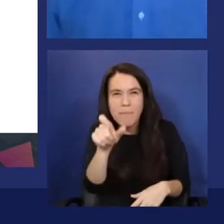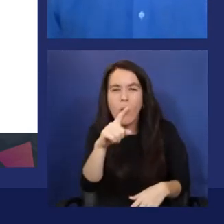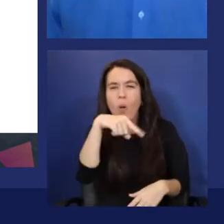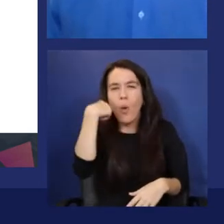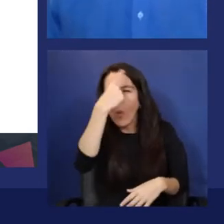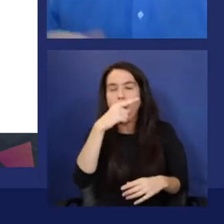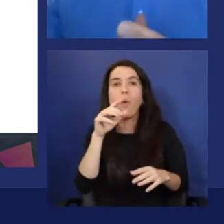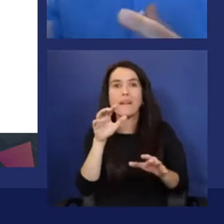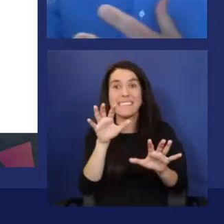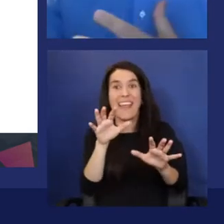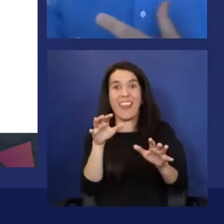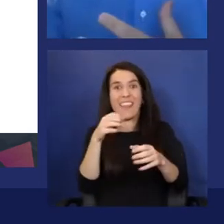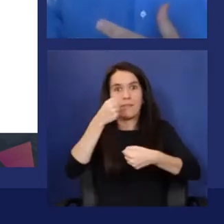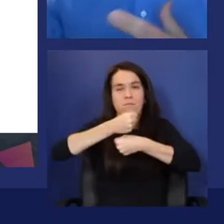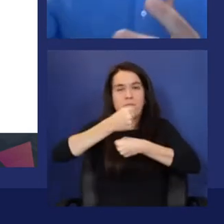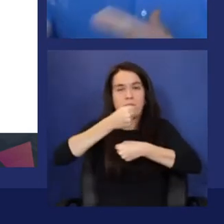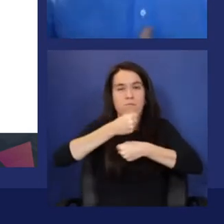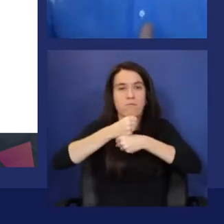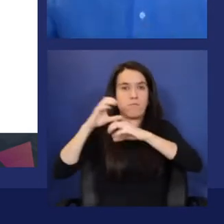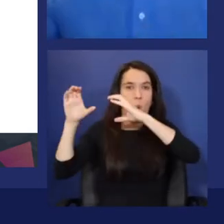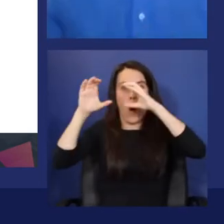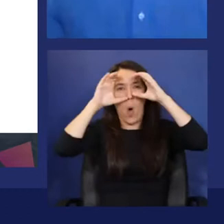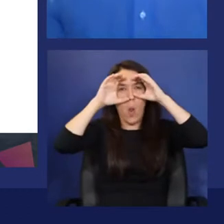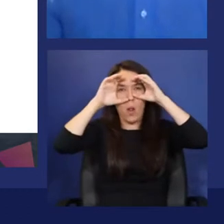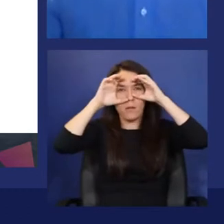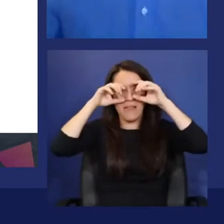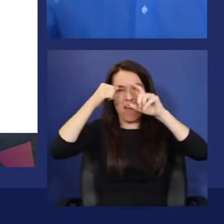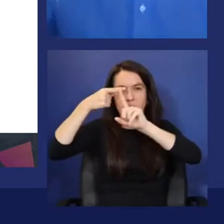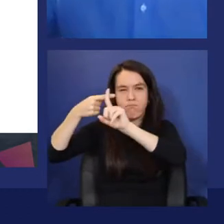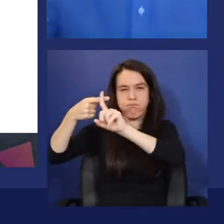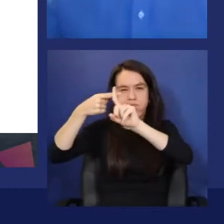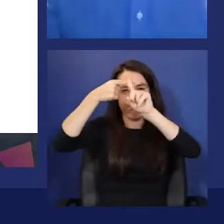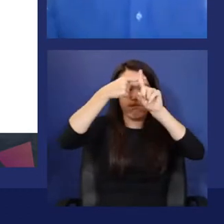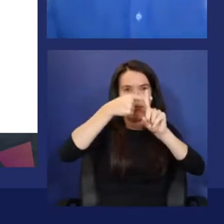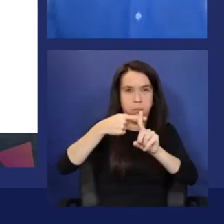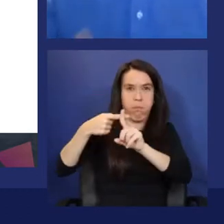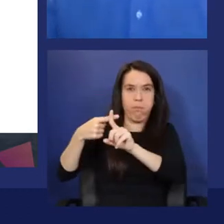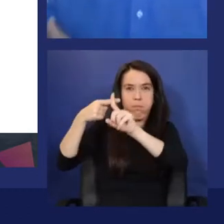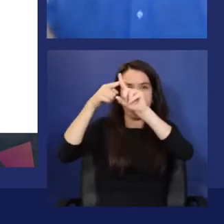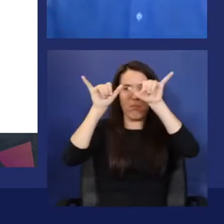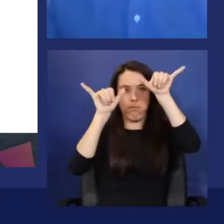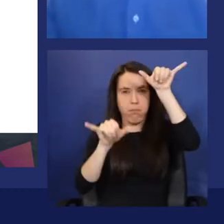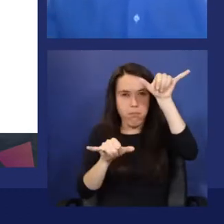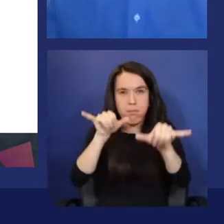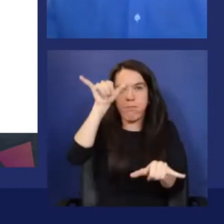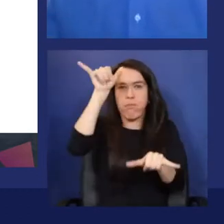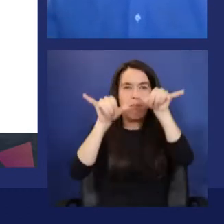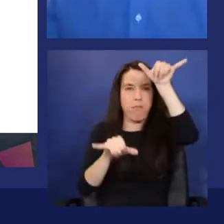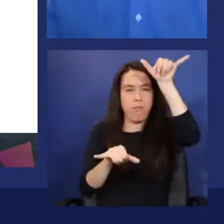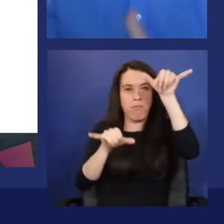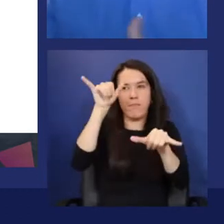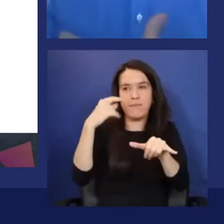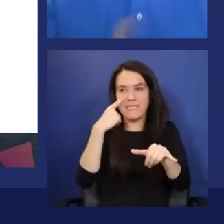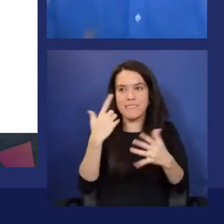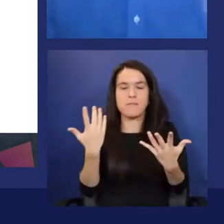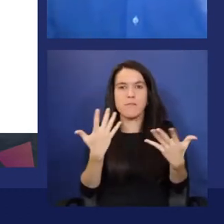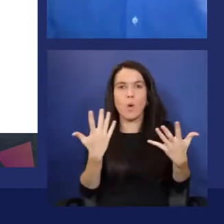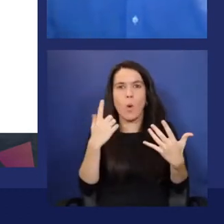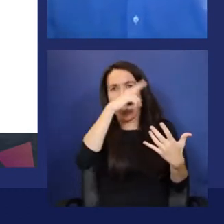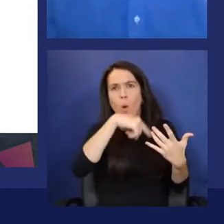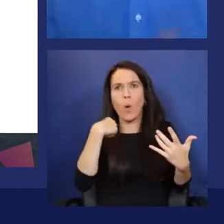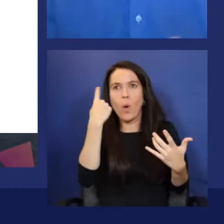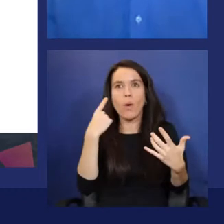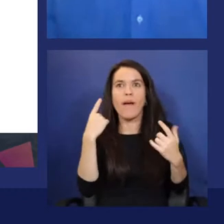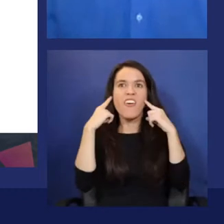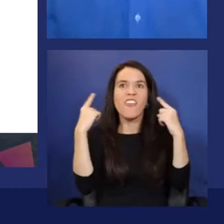working against a database of celebrities and recognize these celebrities by their